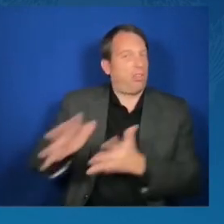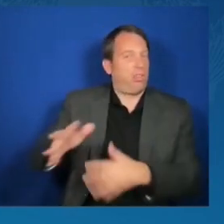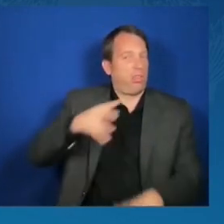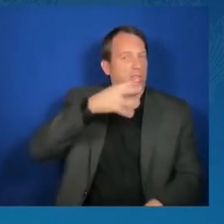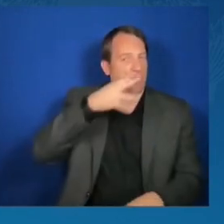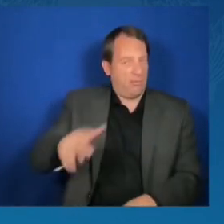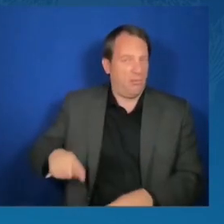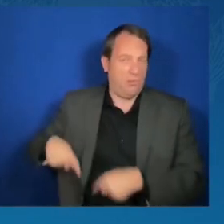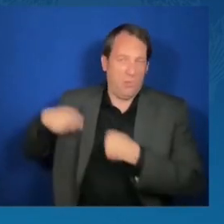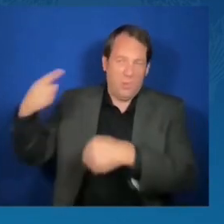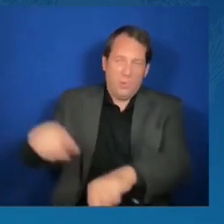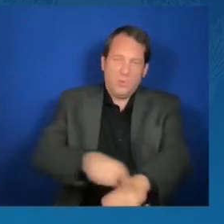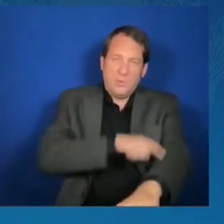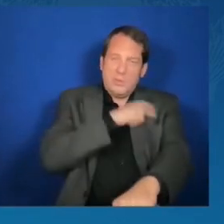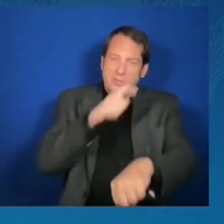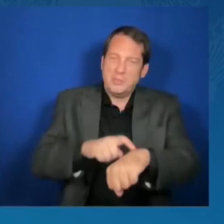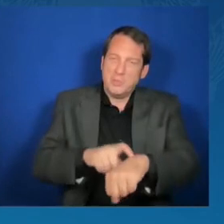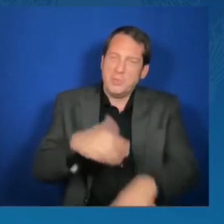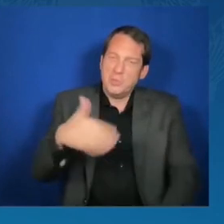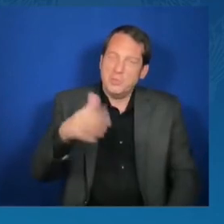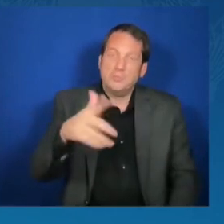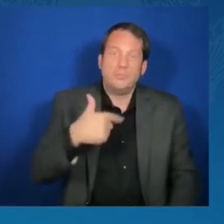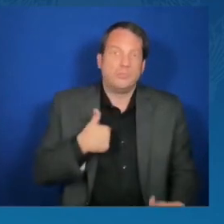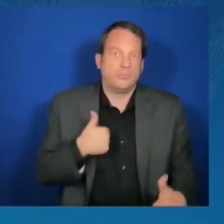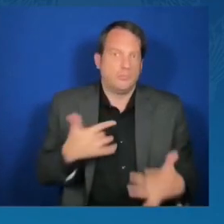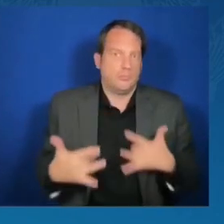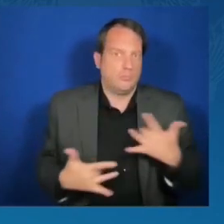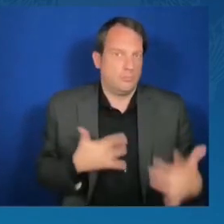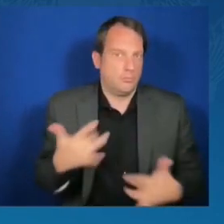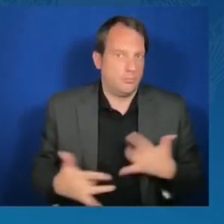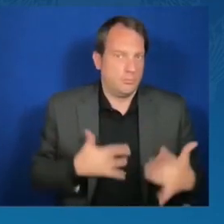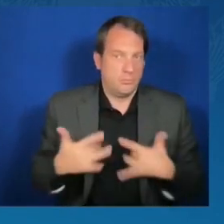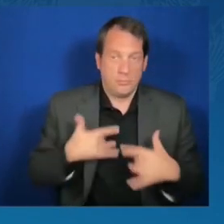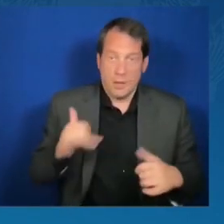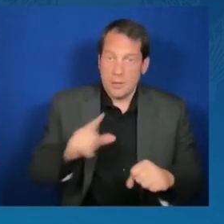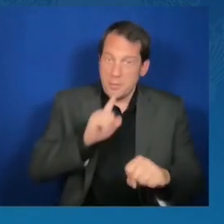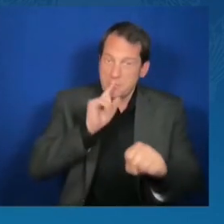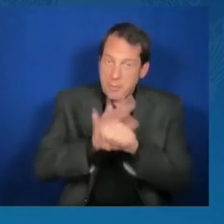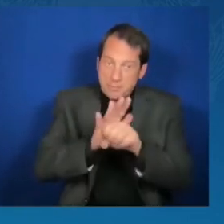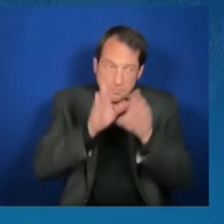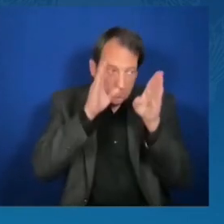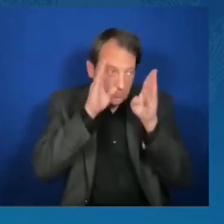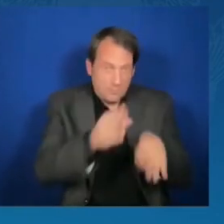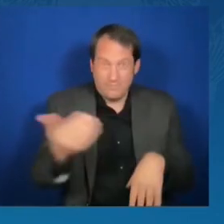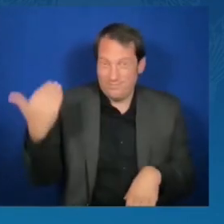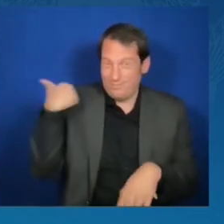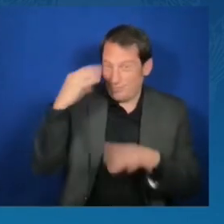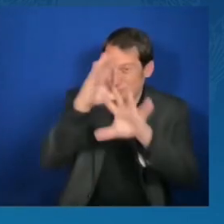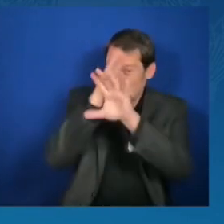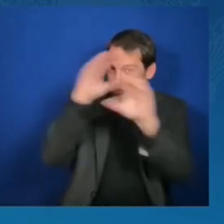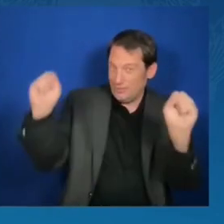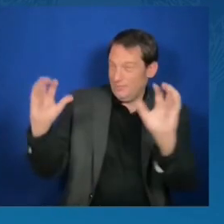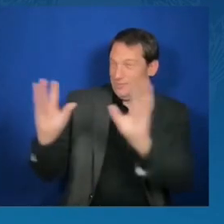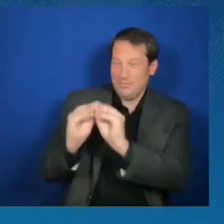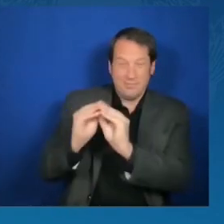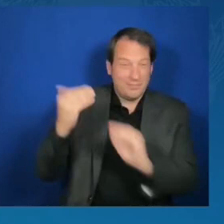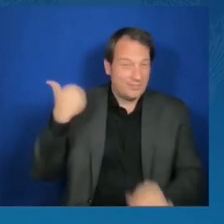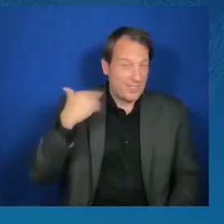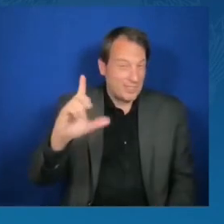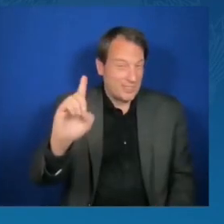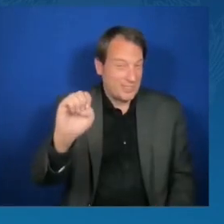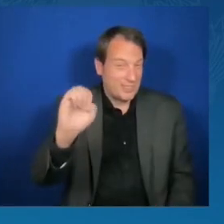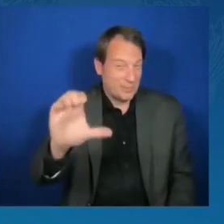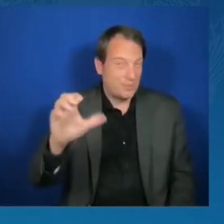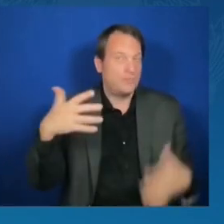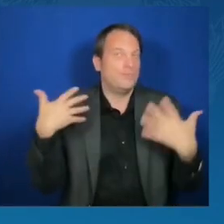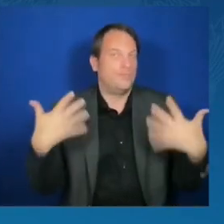the President's summit last December is now fully made. I suspect the reason I've been given the privilege of two minutes at the podium is I'm